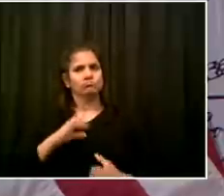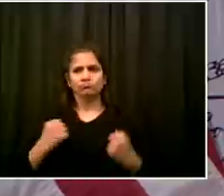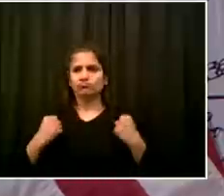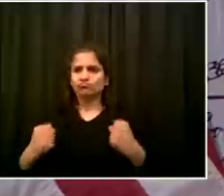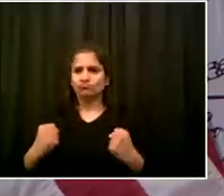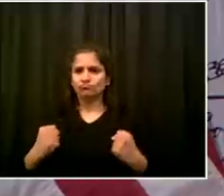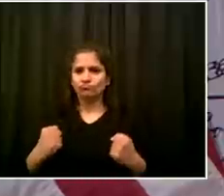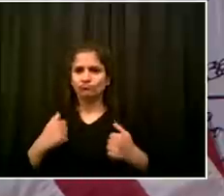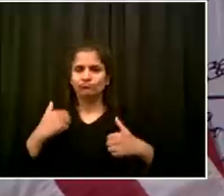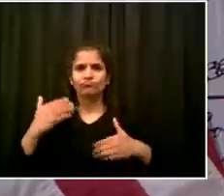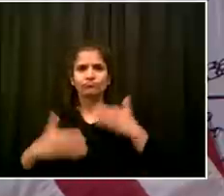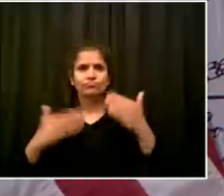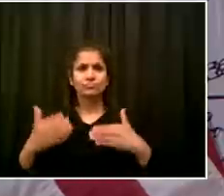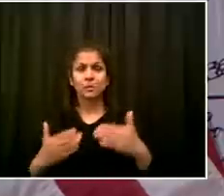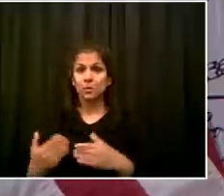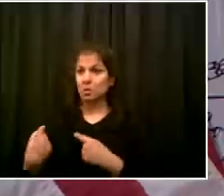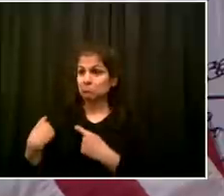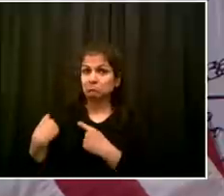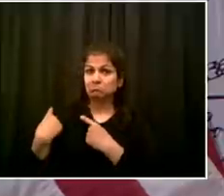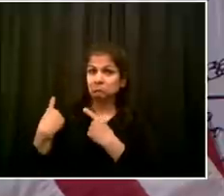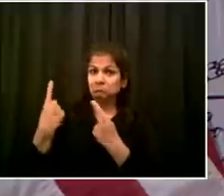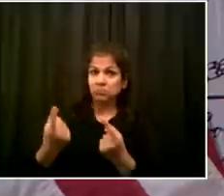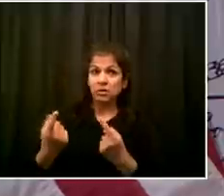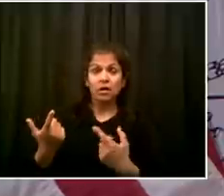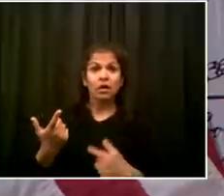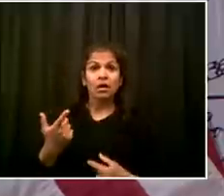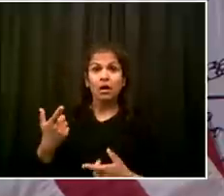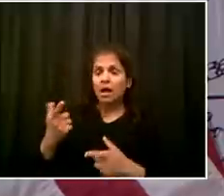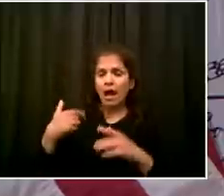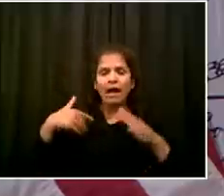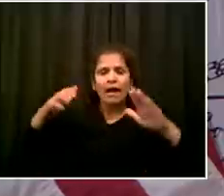after they've been exposed, but we don't know that as a firm fact.